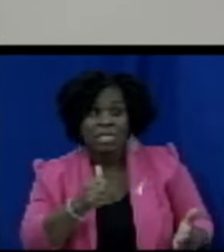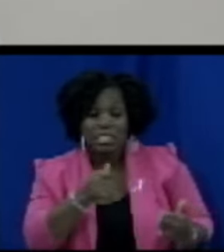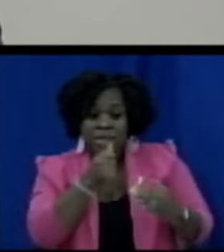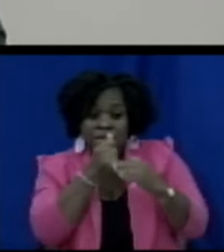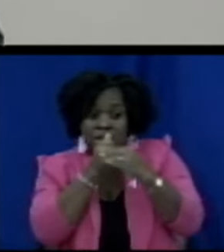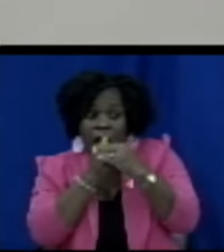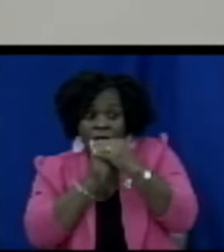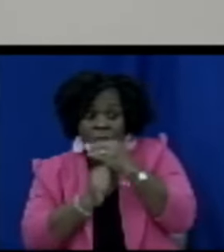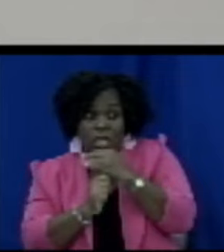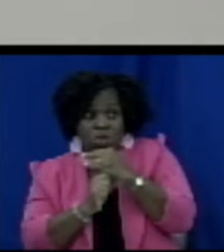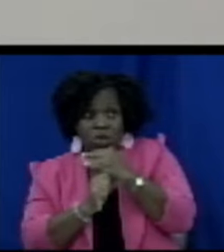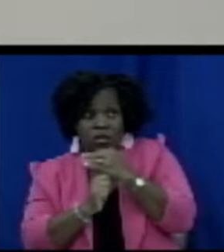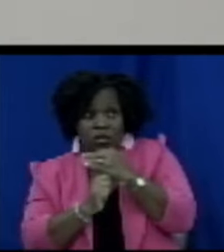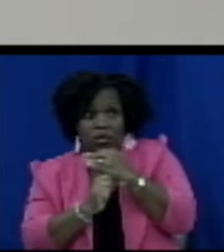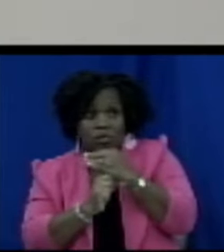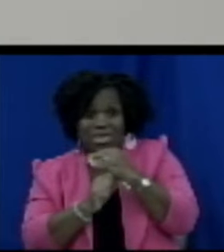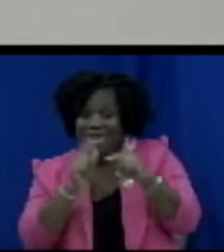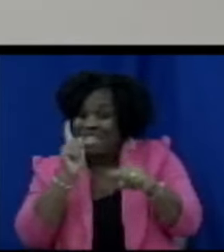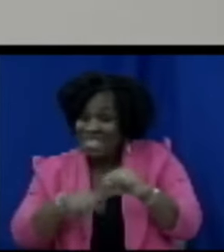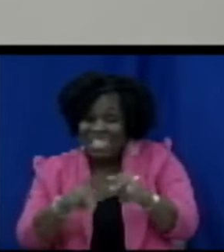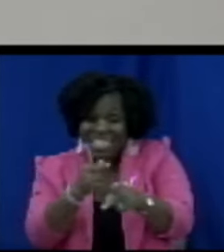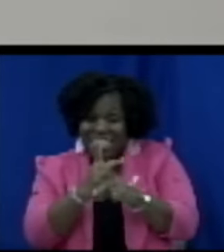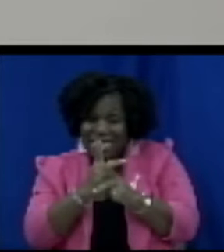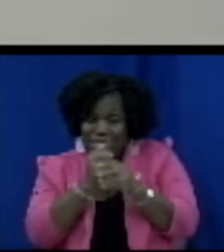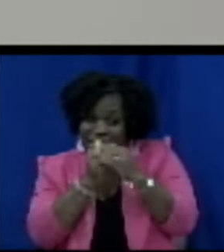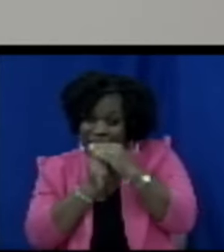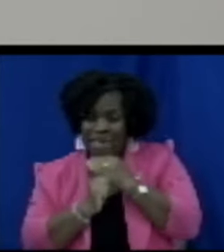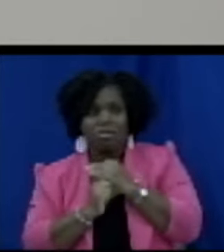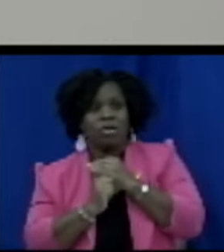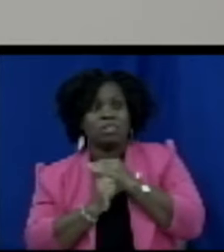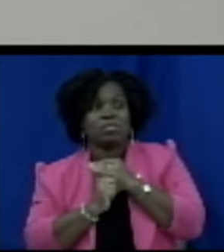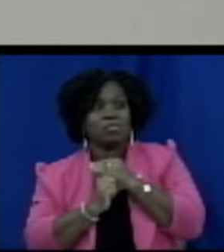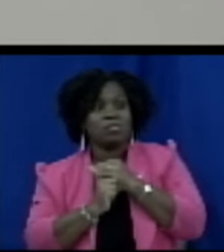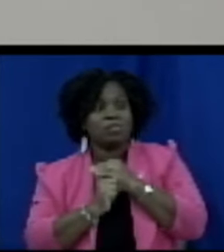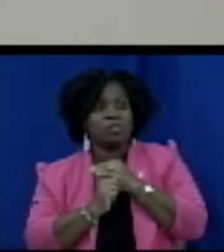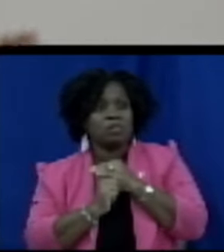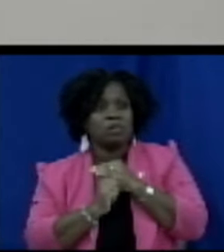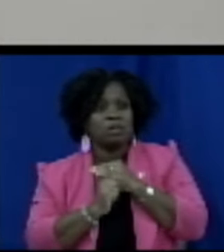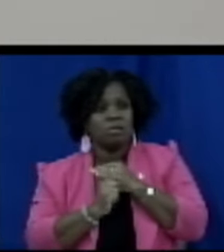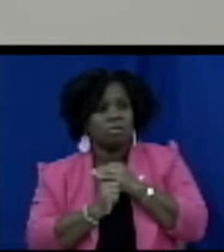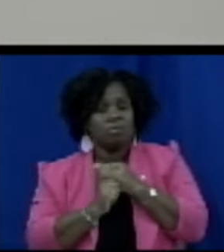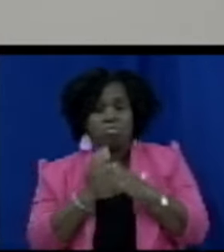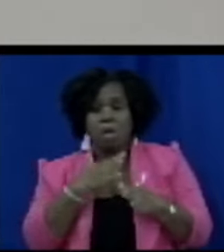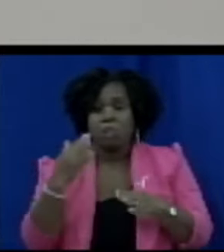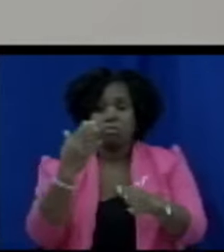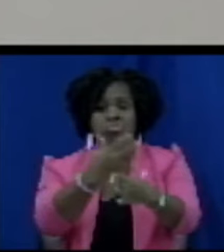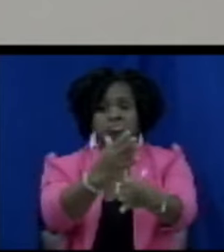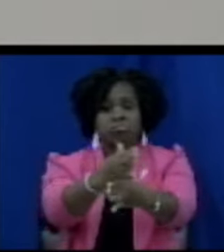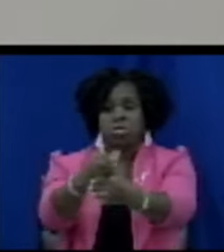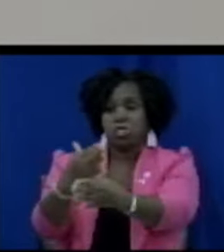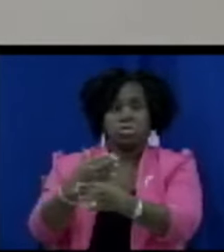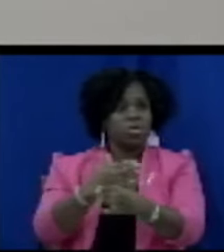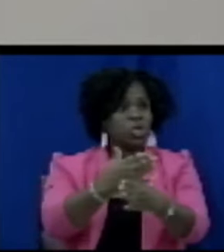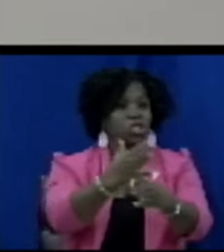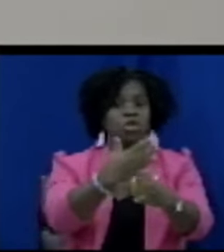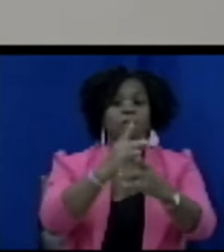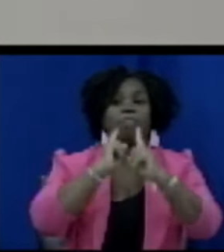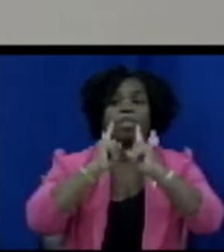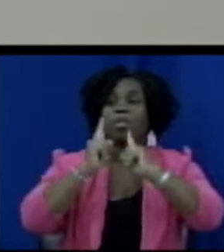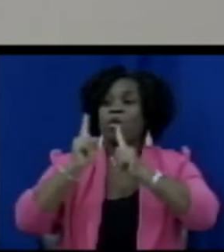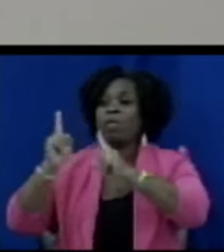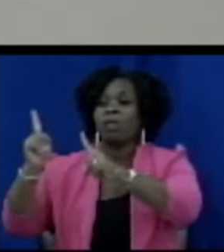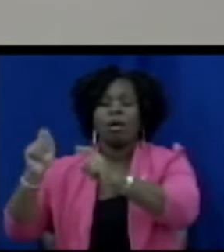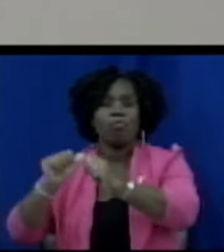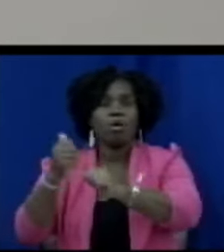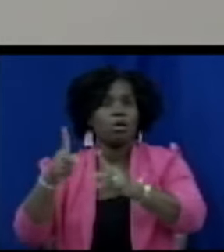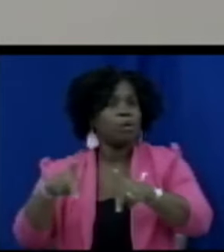leaking information out to the general public so as to cause harm to business A or any other business there must be some checks and balance